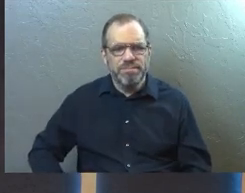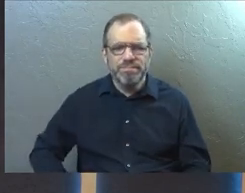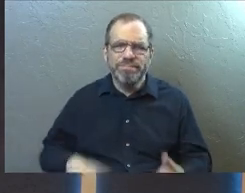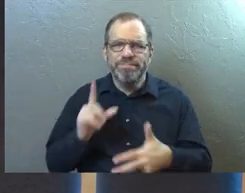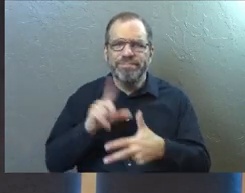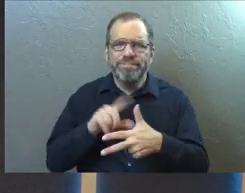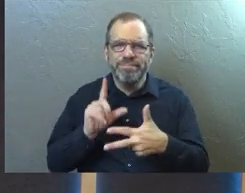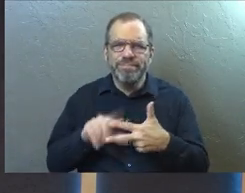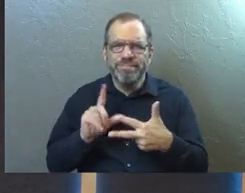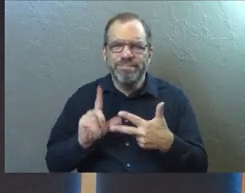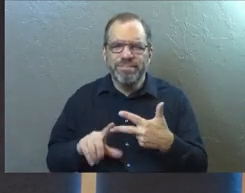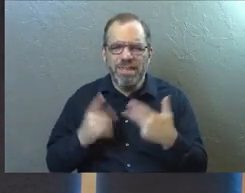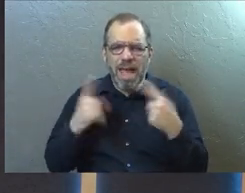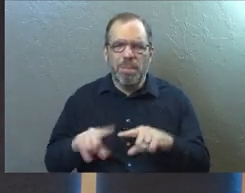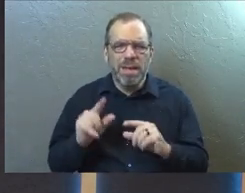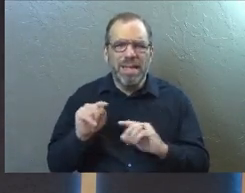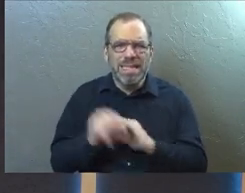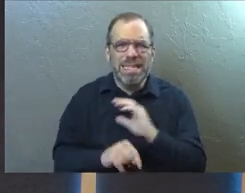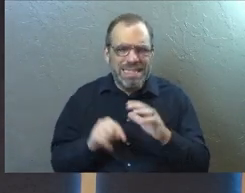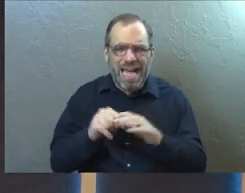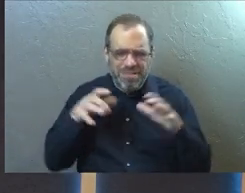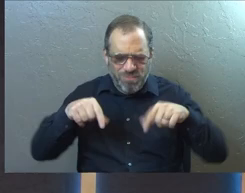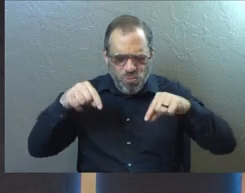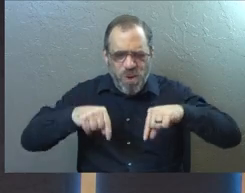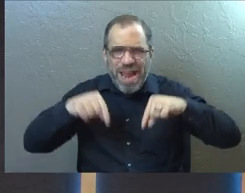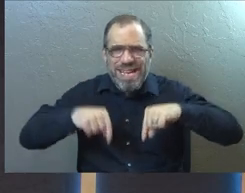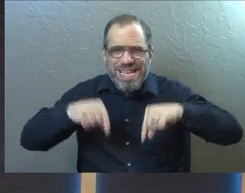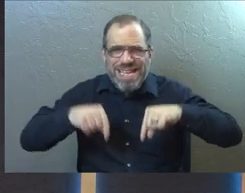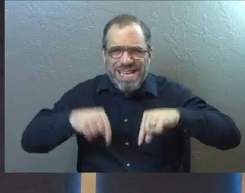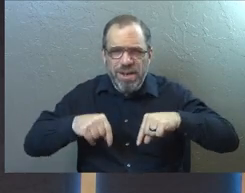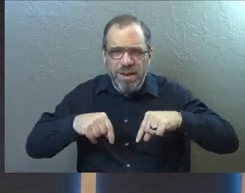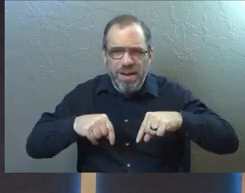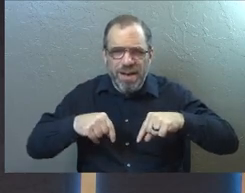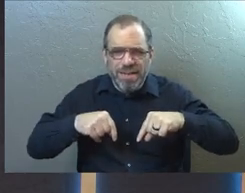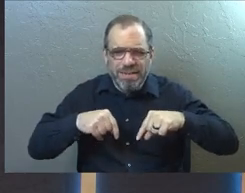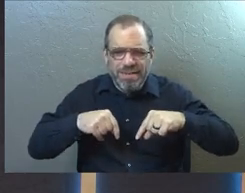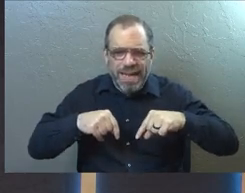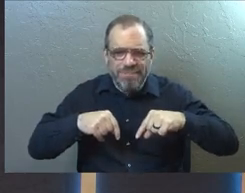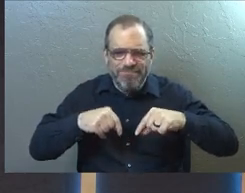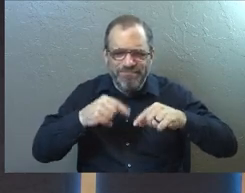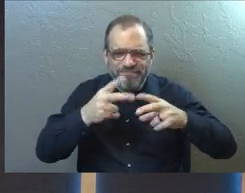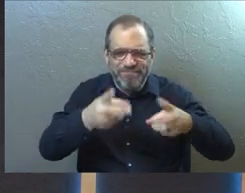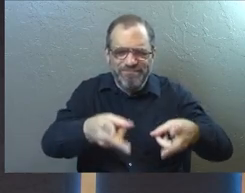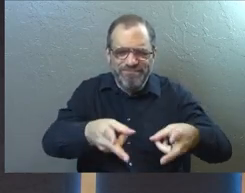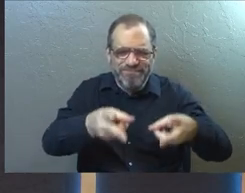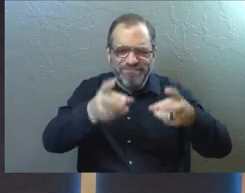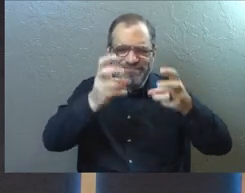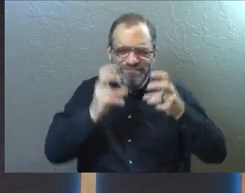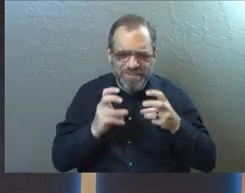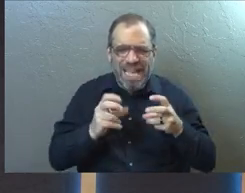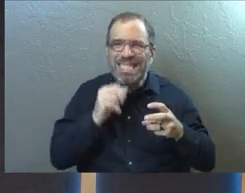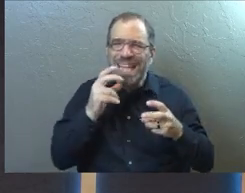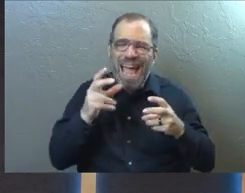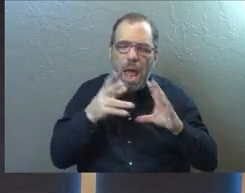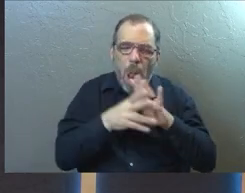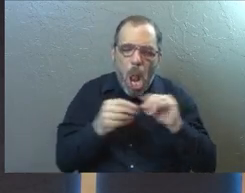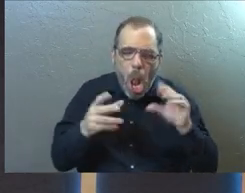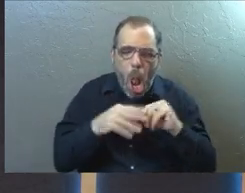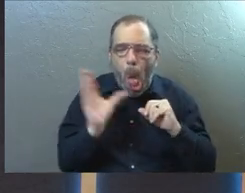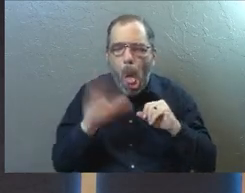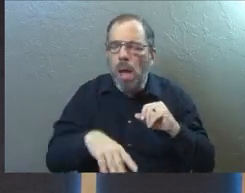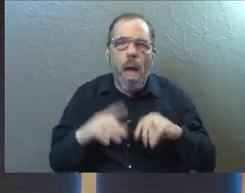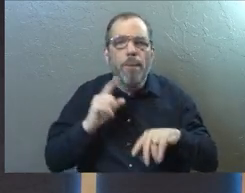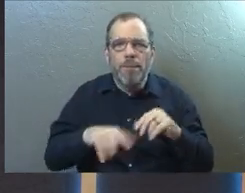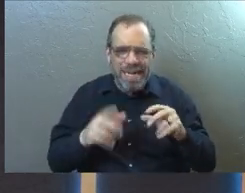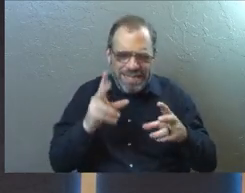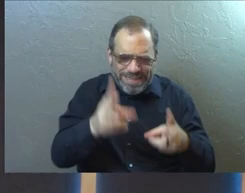things happening in this moment that I want to pull out from the story. Just again, I don't want to just read over it, but I really want to try to